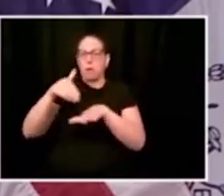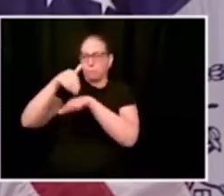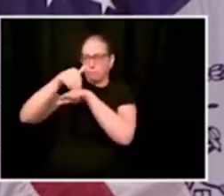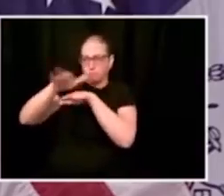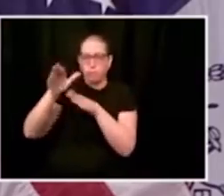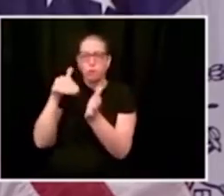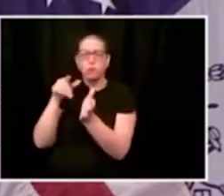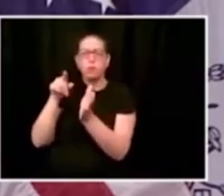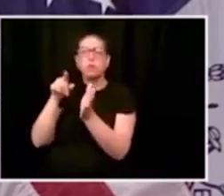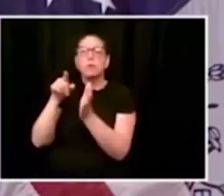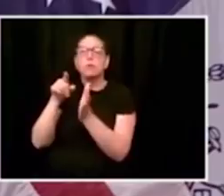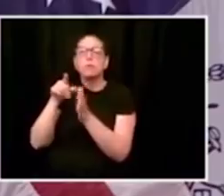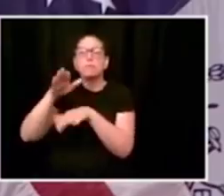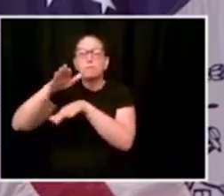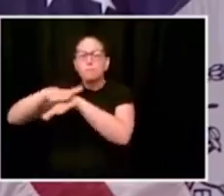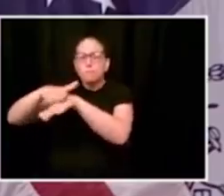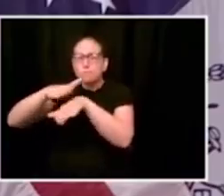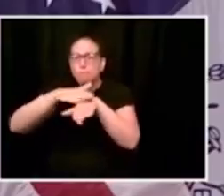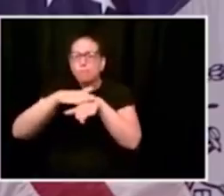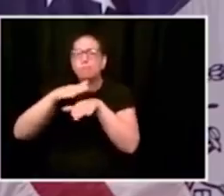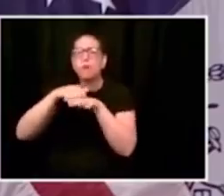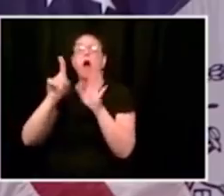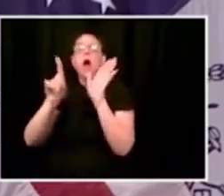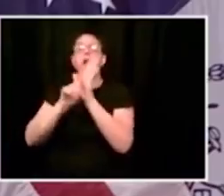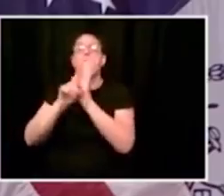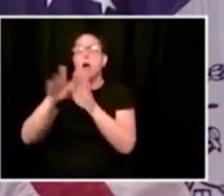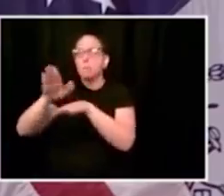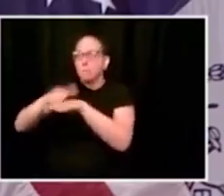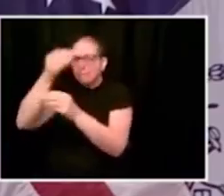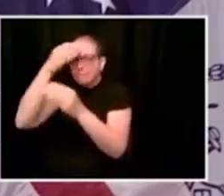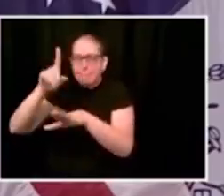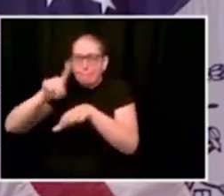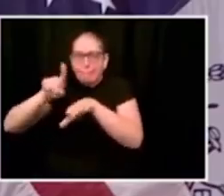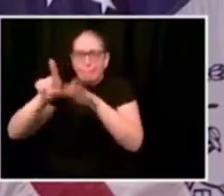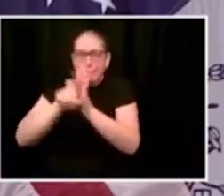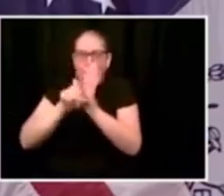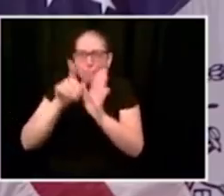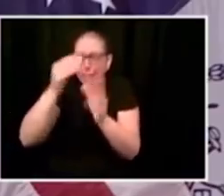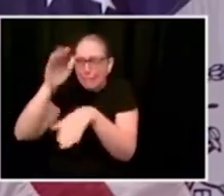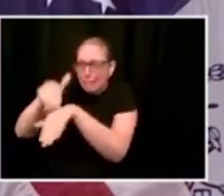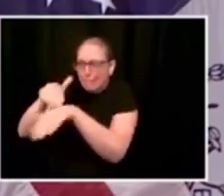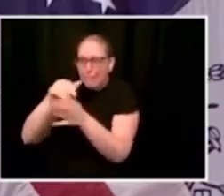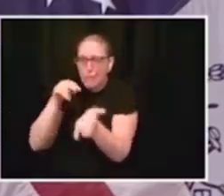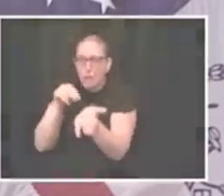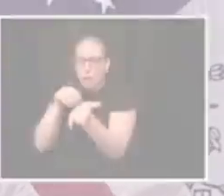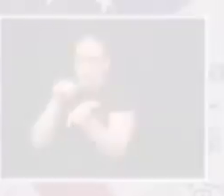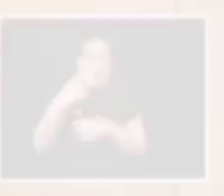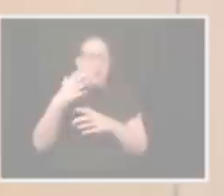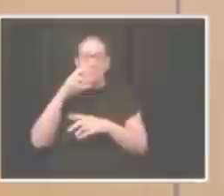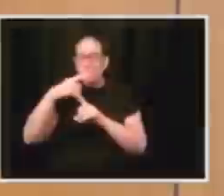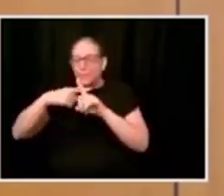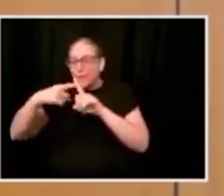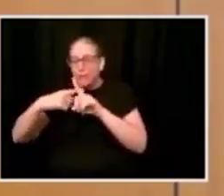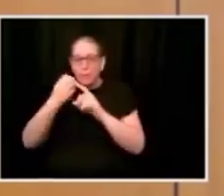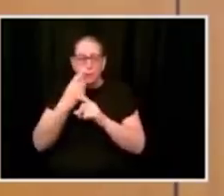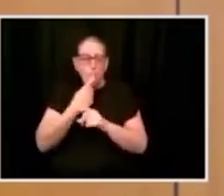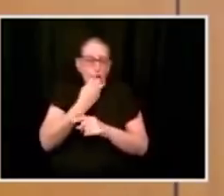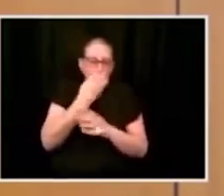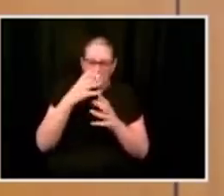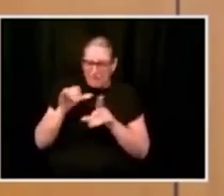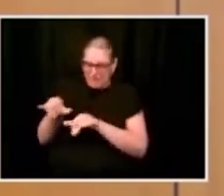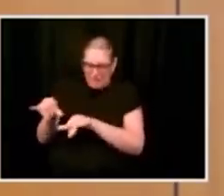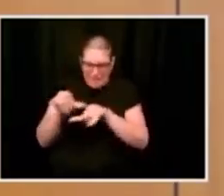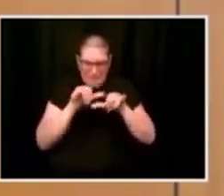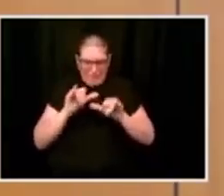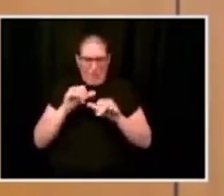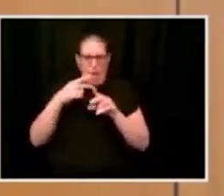what they were seeing about this syndrome. That is an obligation for them to report. And the guidance that